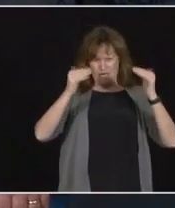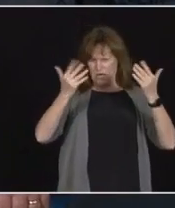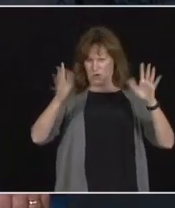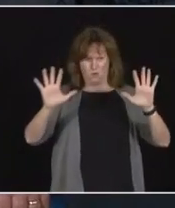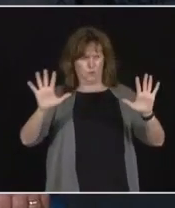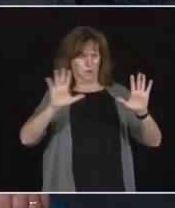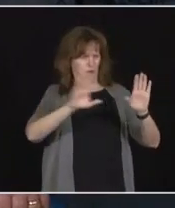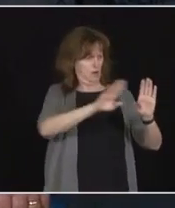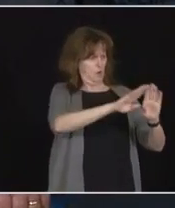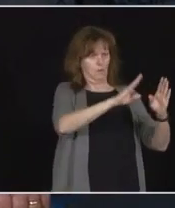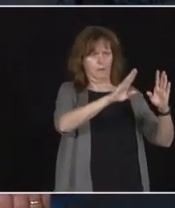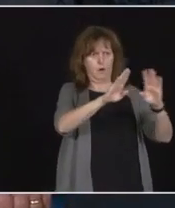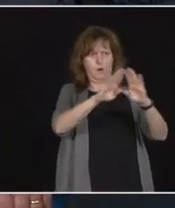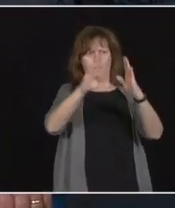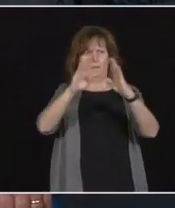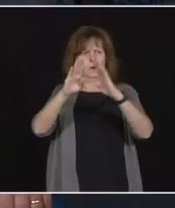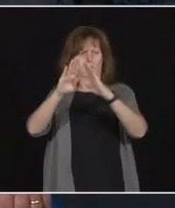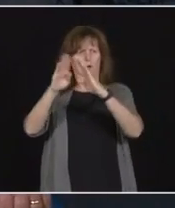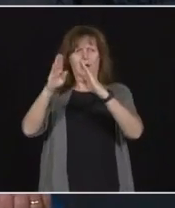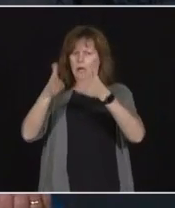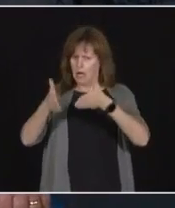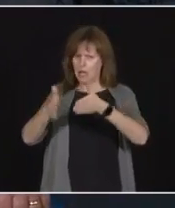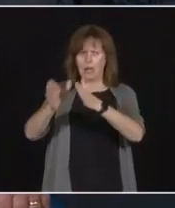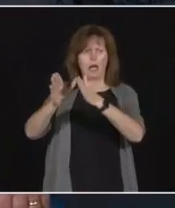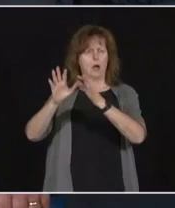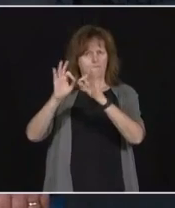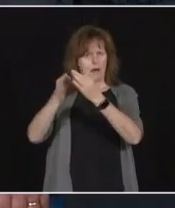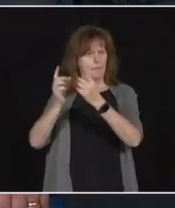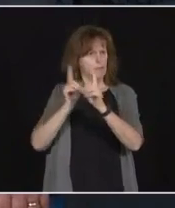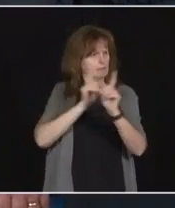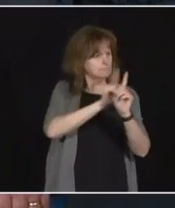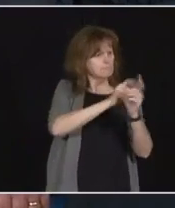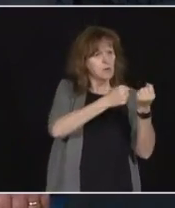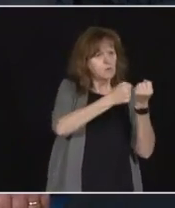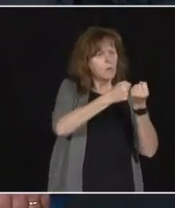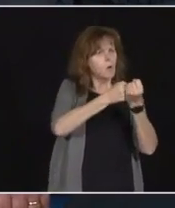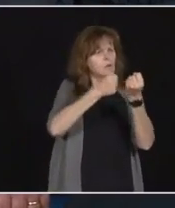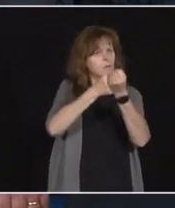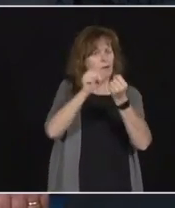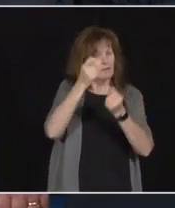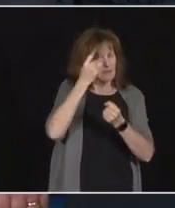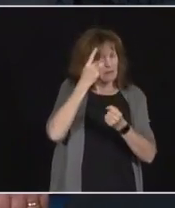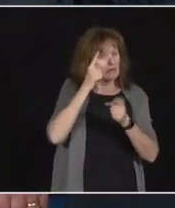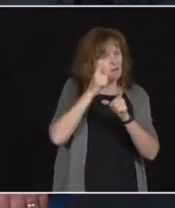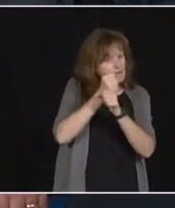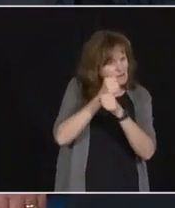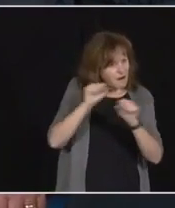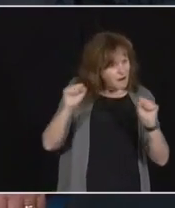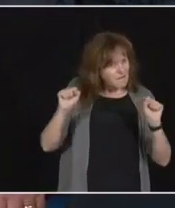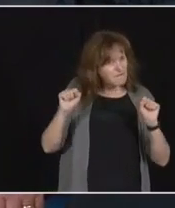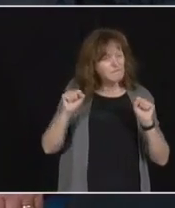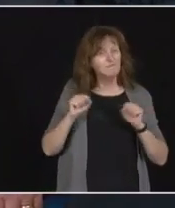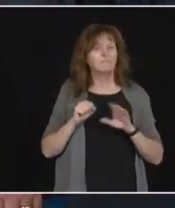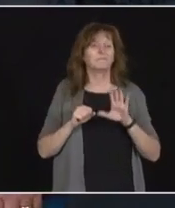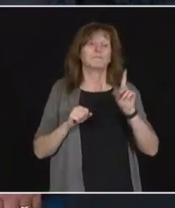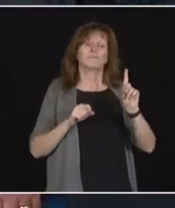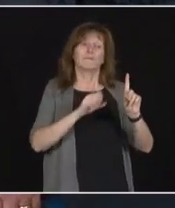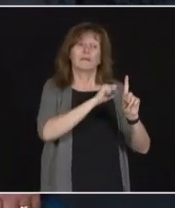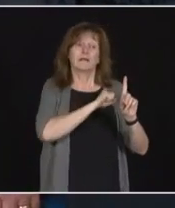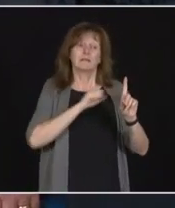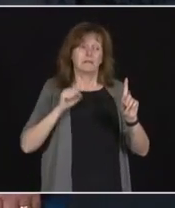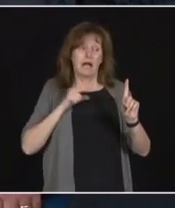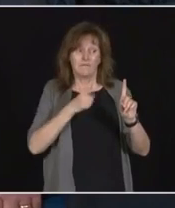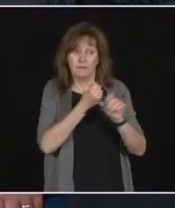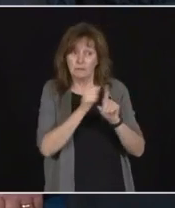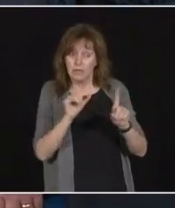the support that they need from their family members when it's safe to do so. And when our staff can be supported by them as well. Understanding the